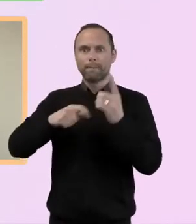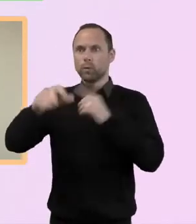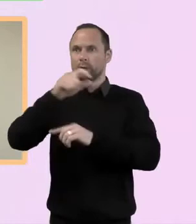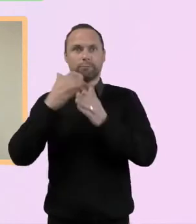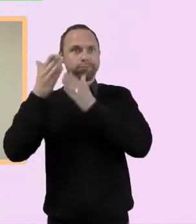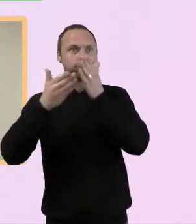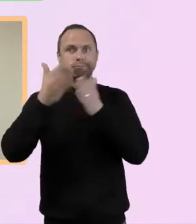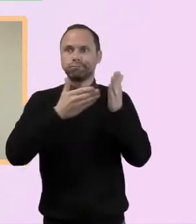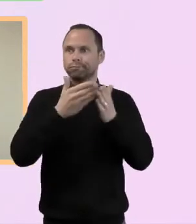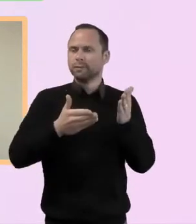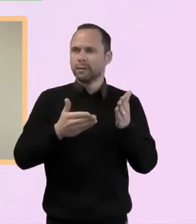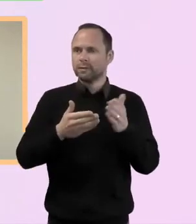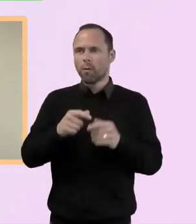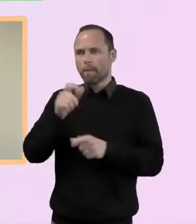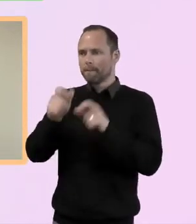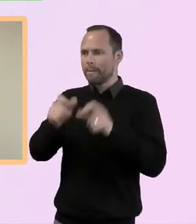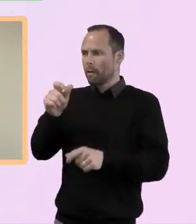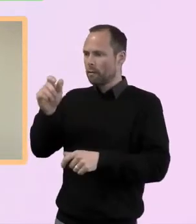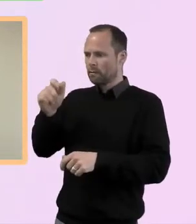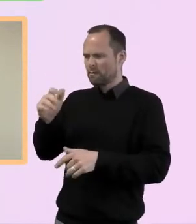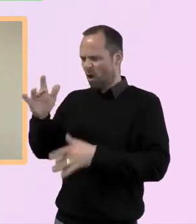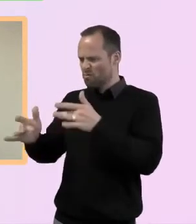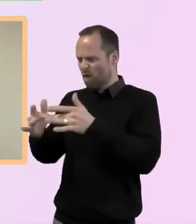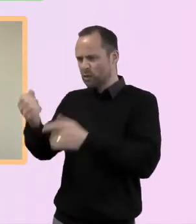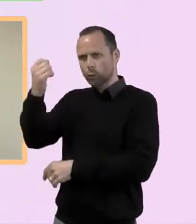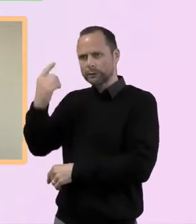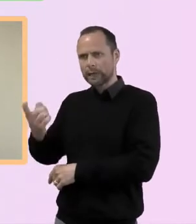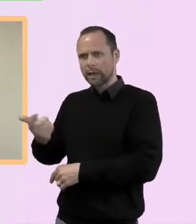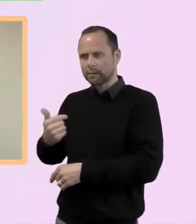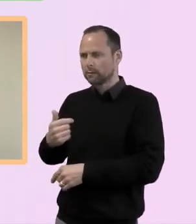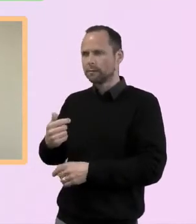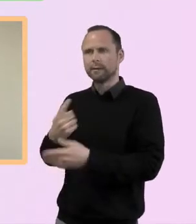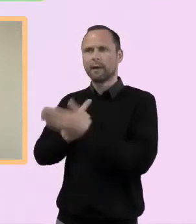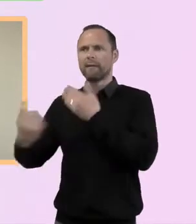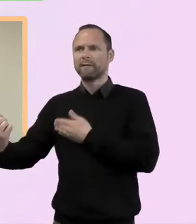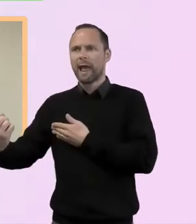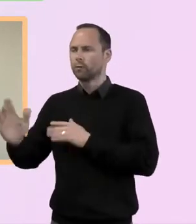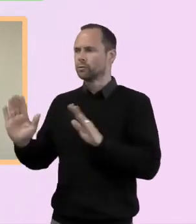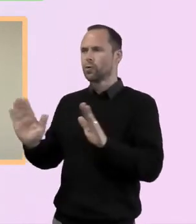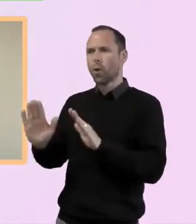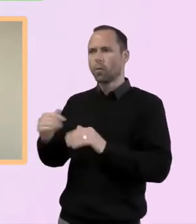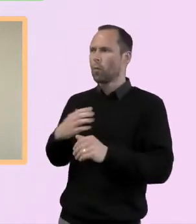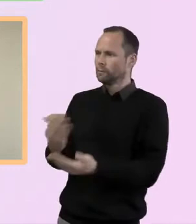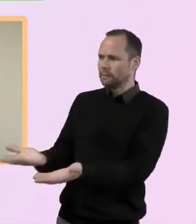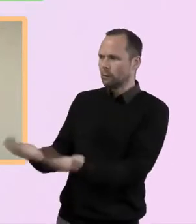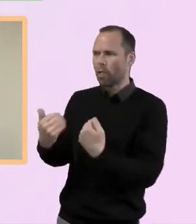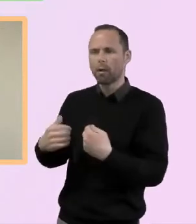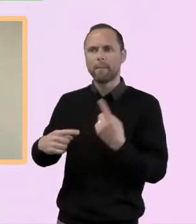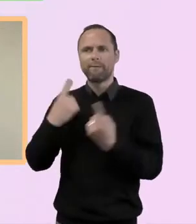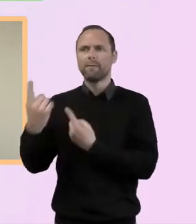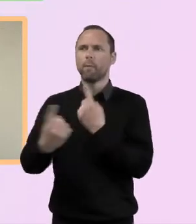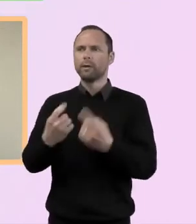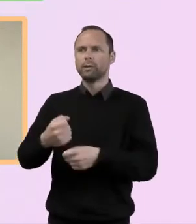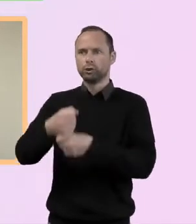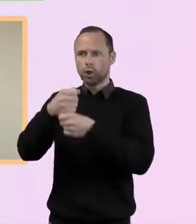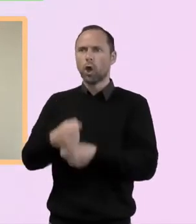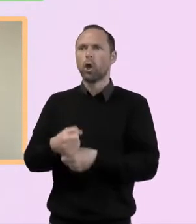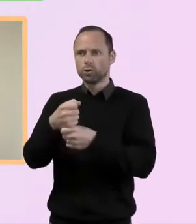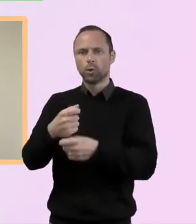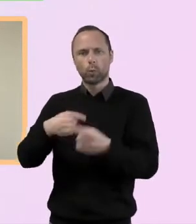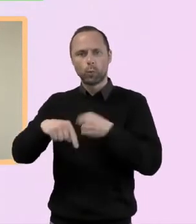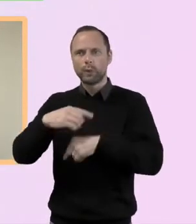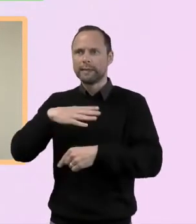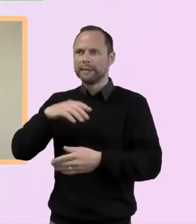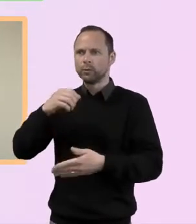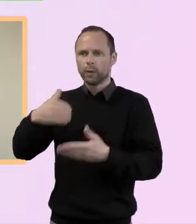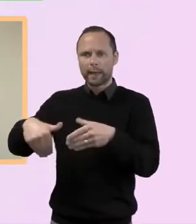people who aren't online are not excluded because, you know, the church is for absolutely everybody. So we need to completely be intentionally always